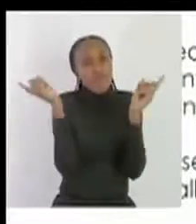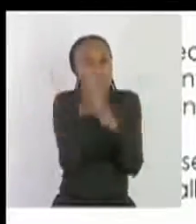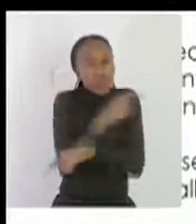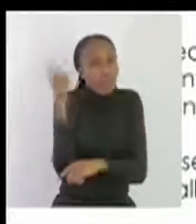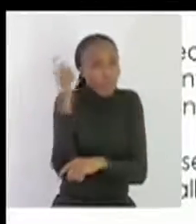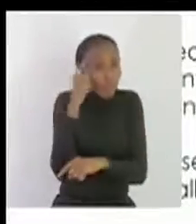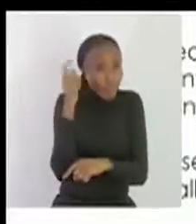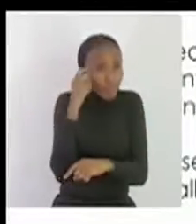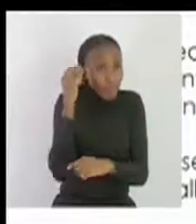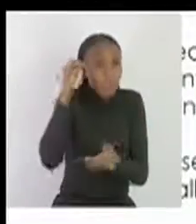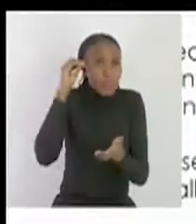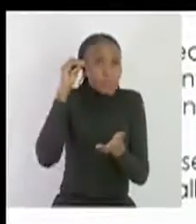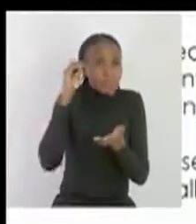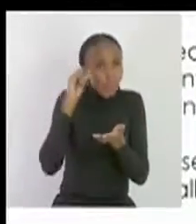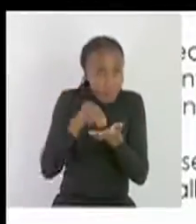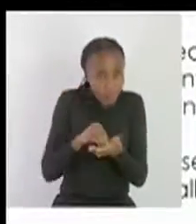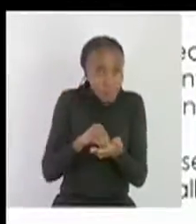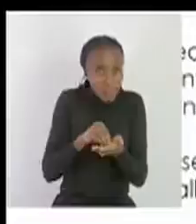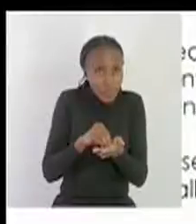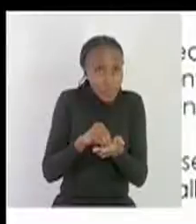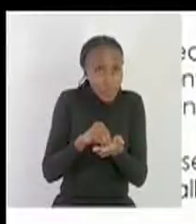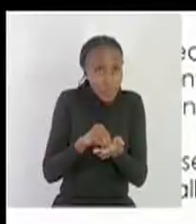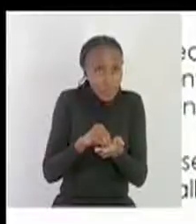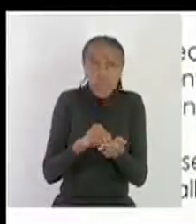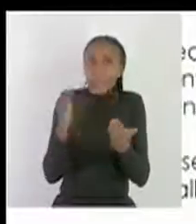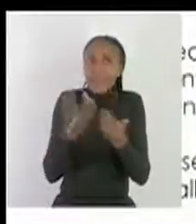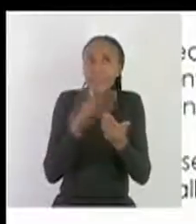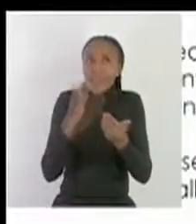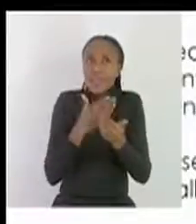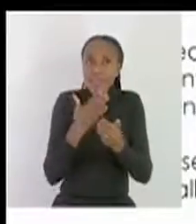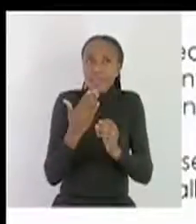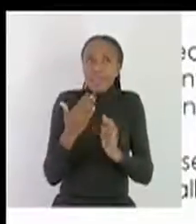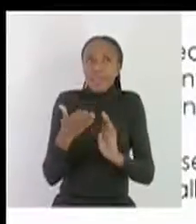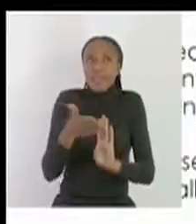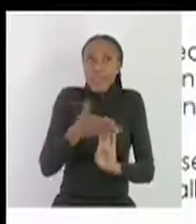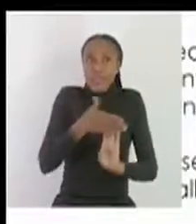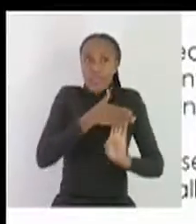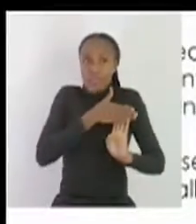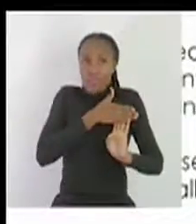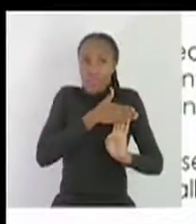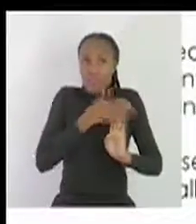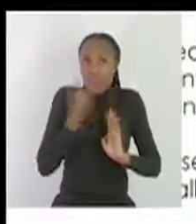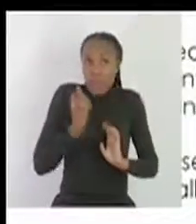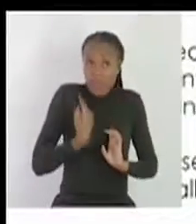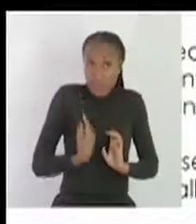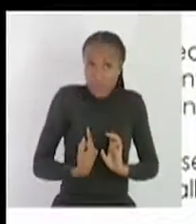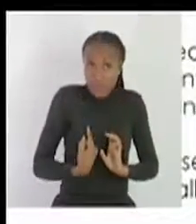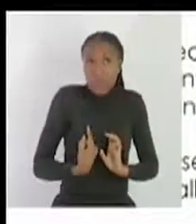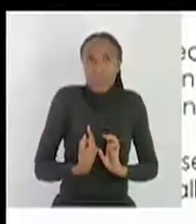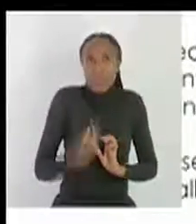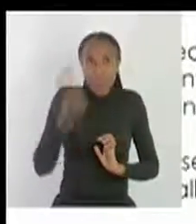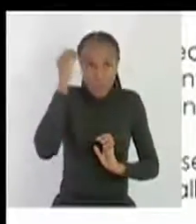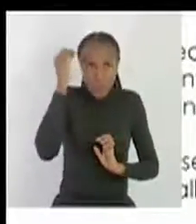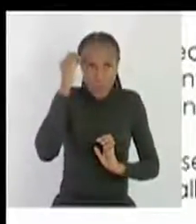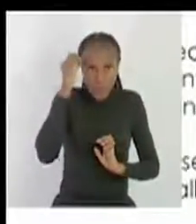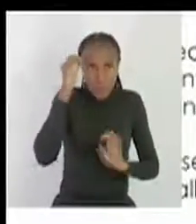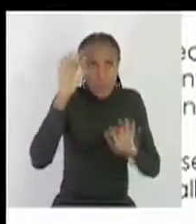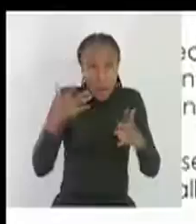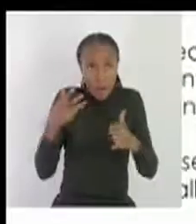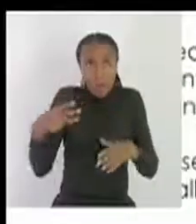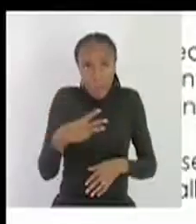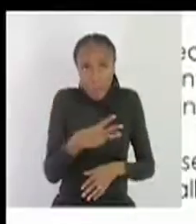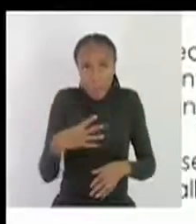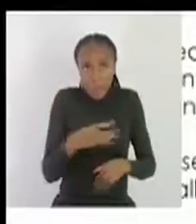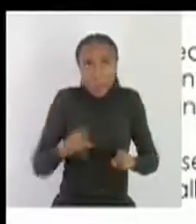fast or to say if you are one of those people that believe so fast then you will end up finding yourself into problems